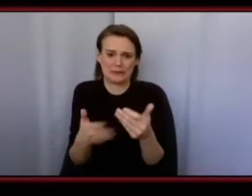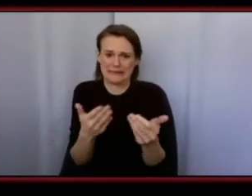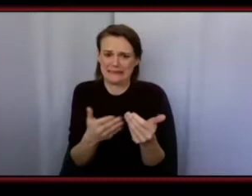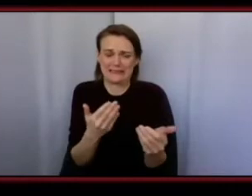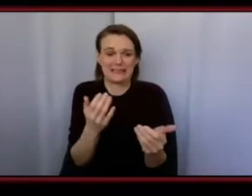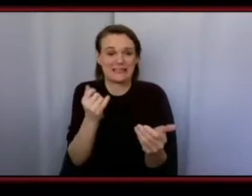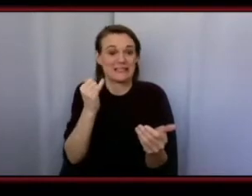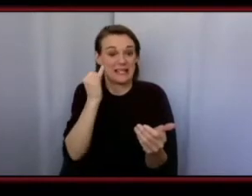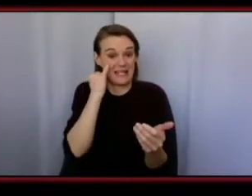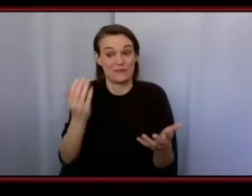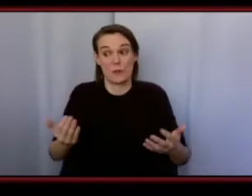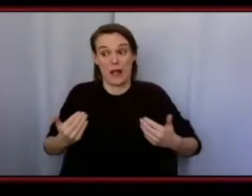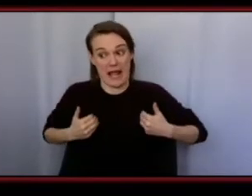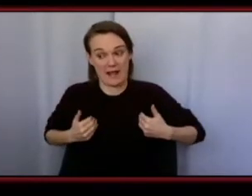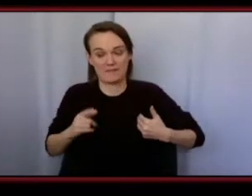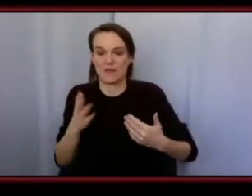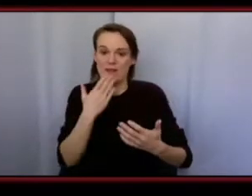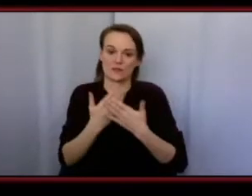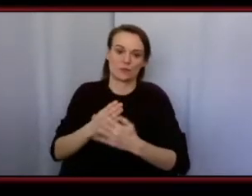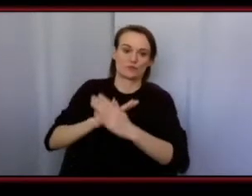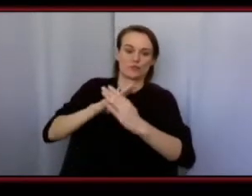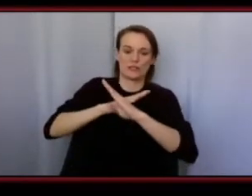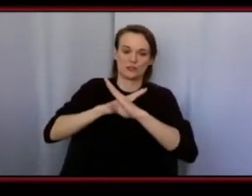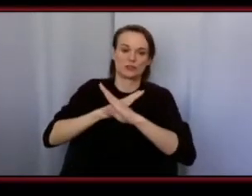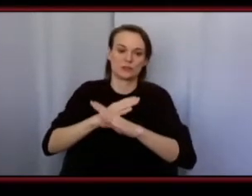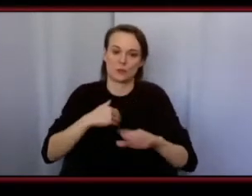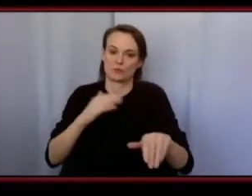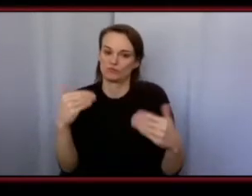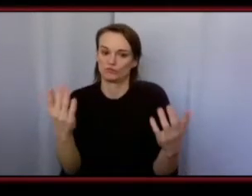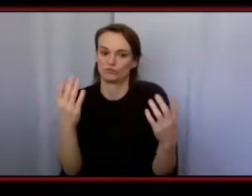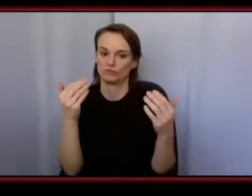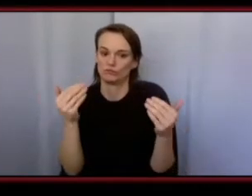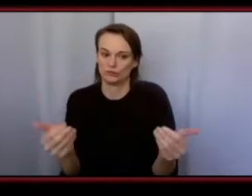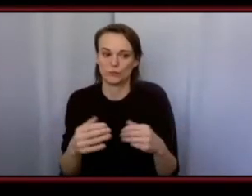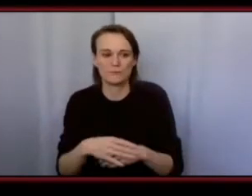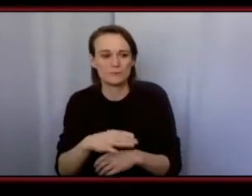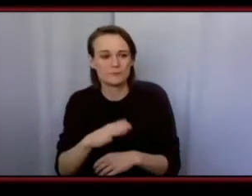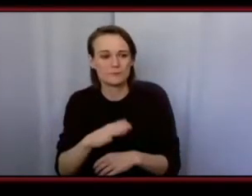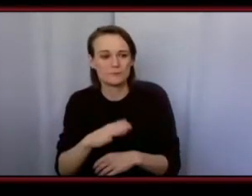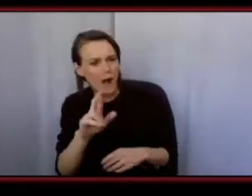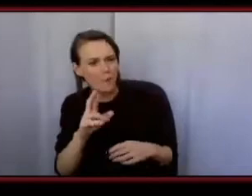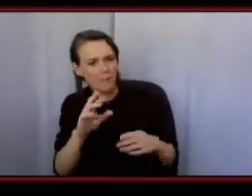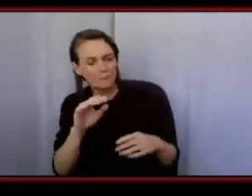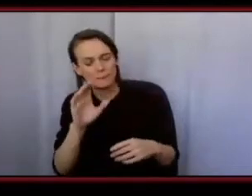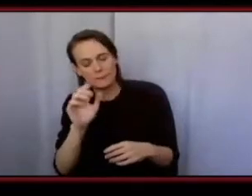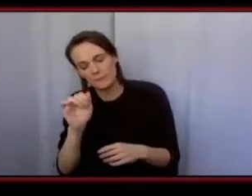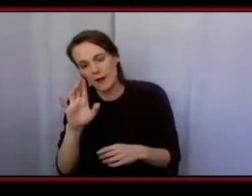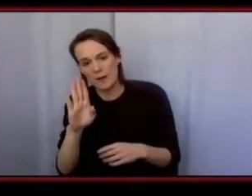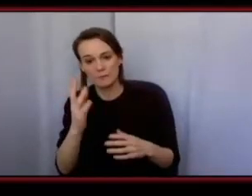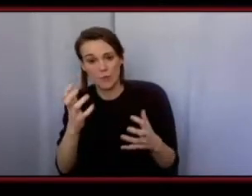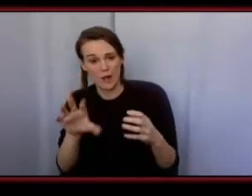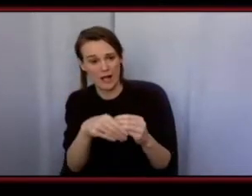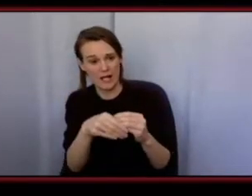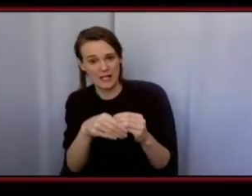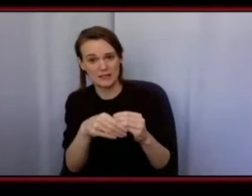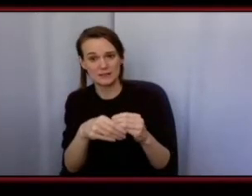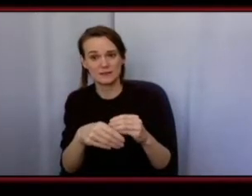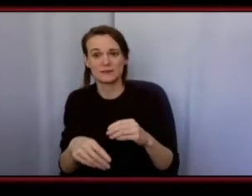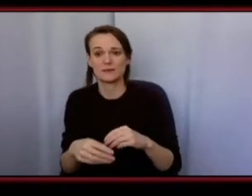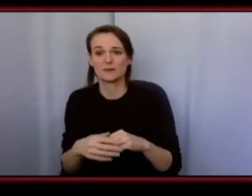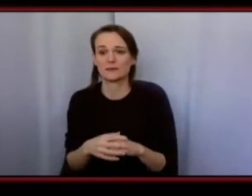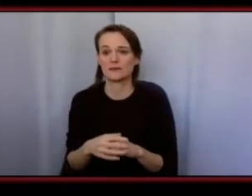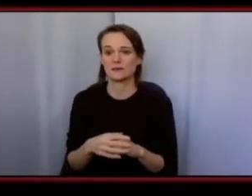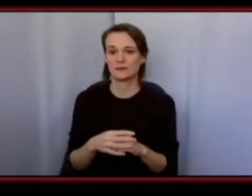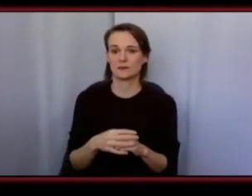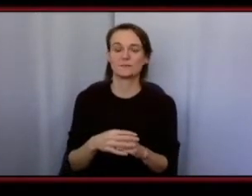once you got it you're you're safeguarded awesome thank you for that barb did you want to add anything into that i just wanted to